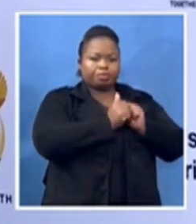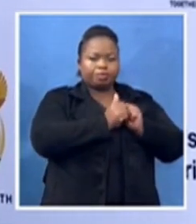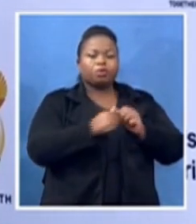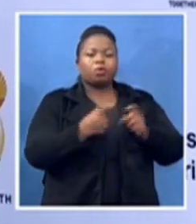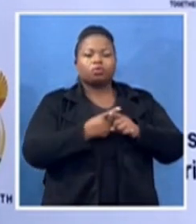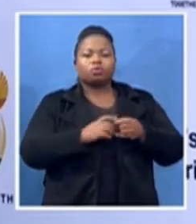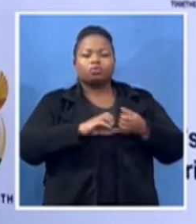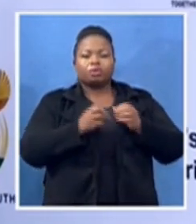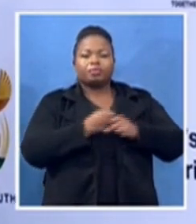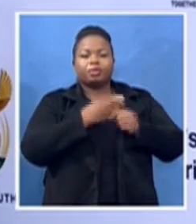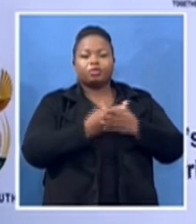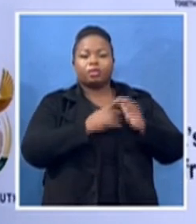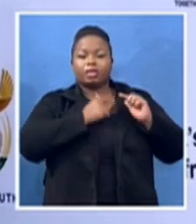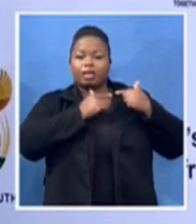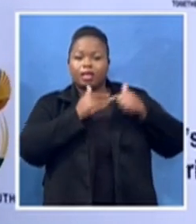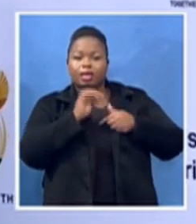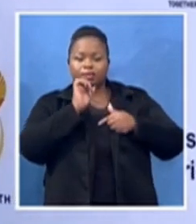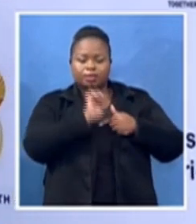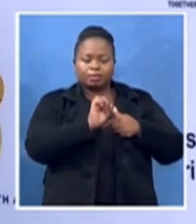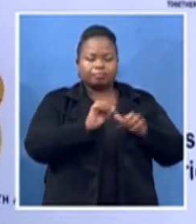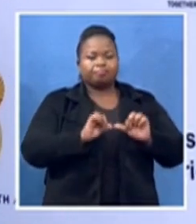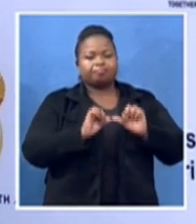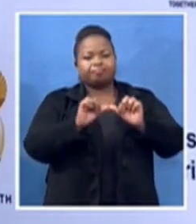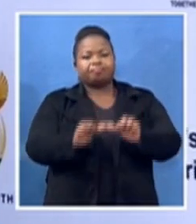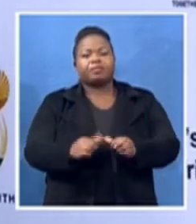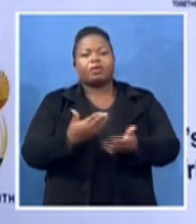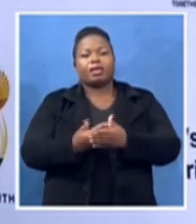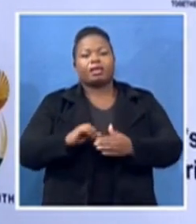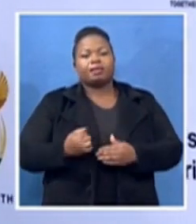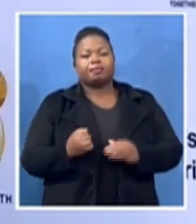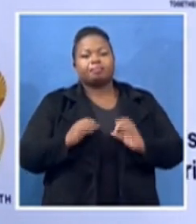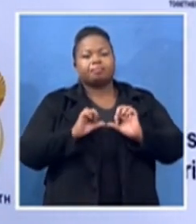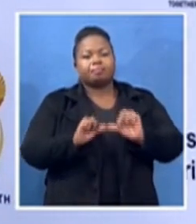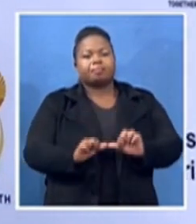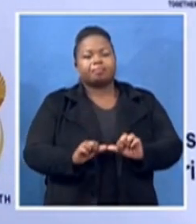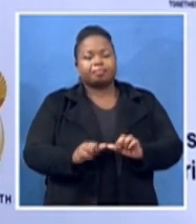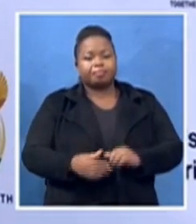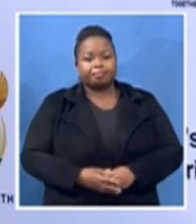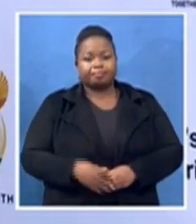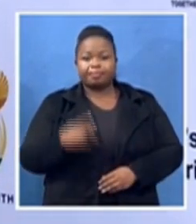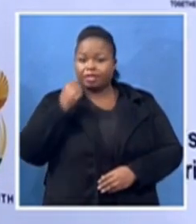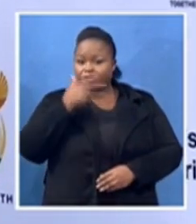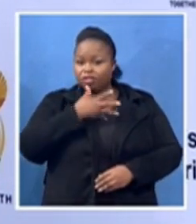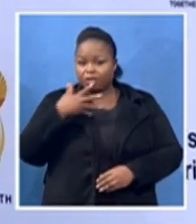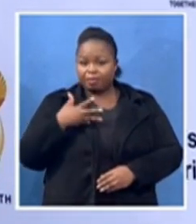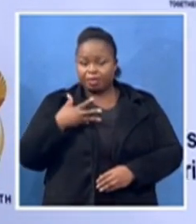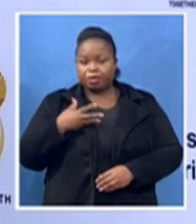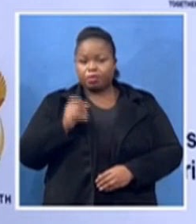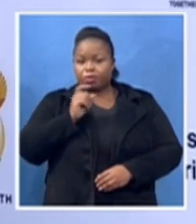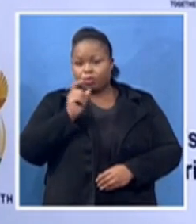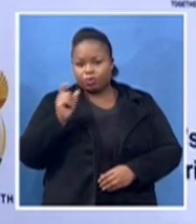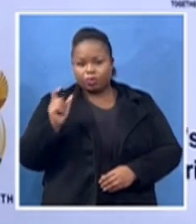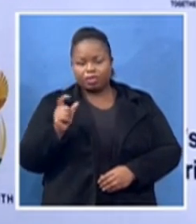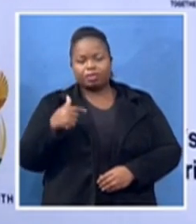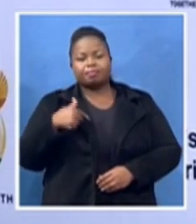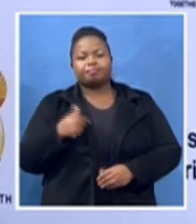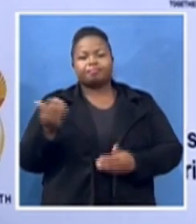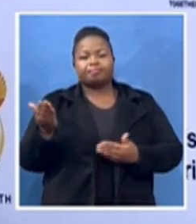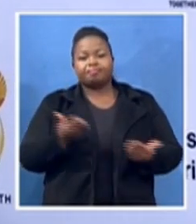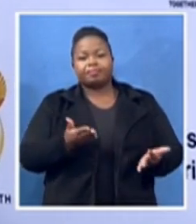Ladies and gentlemen, with those words, I present to you the first speaker,